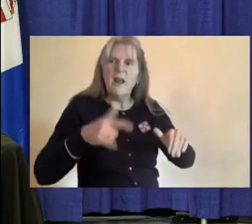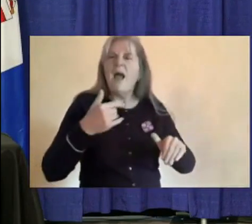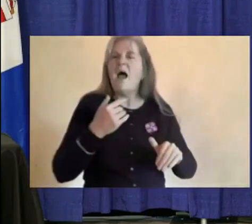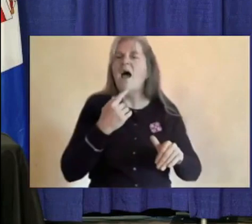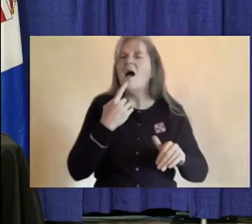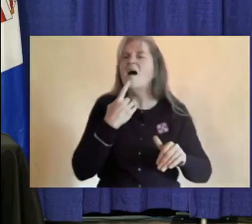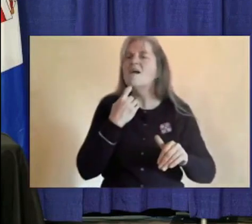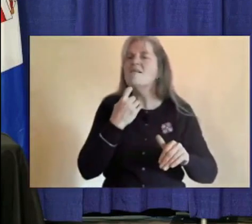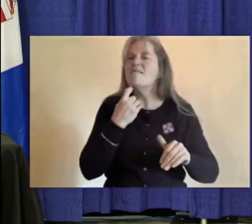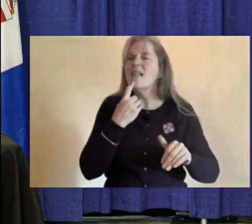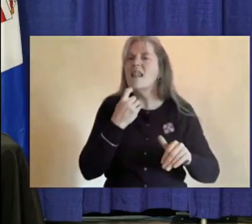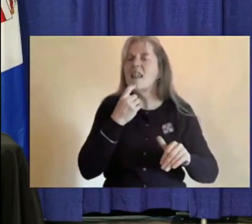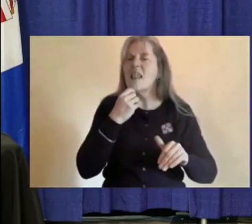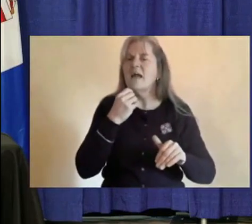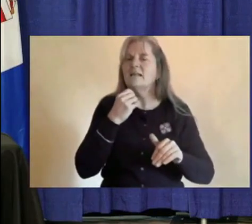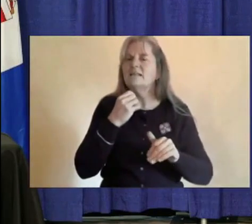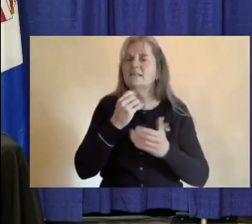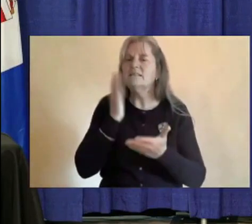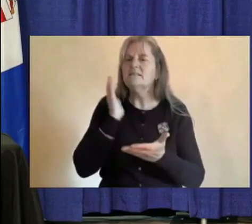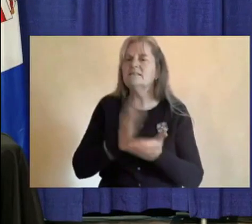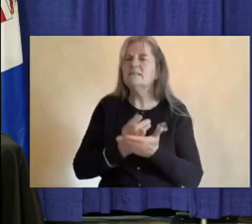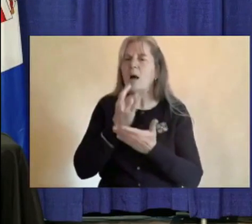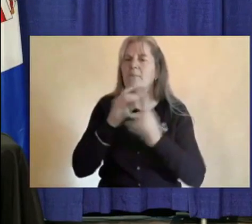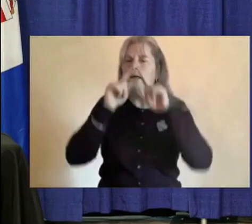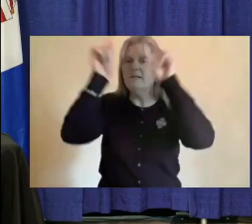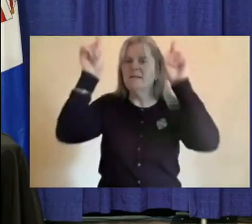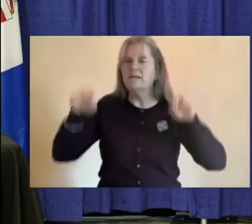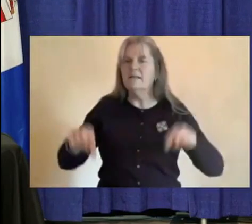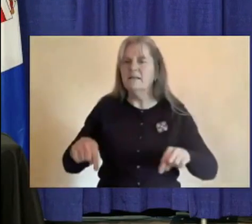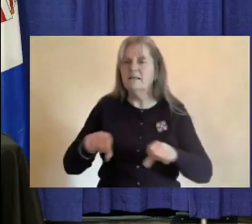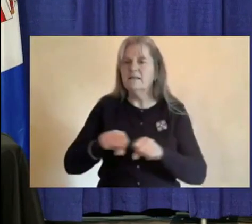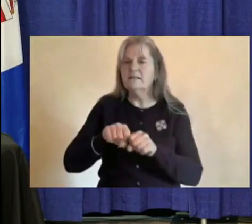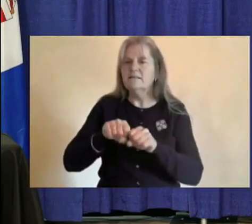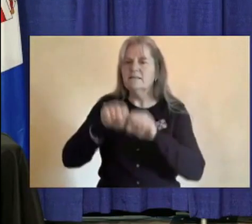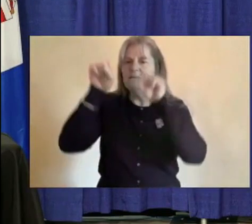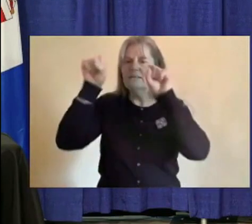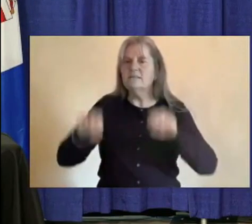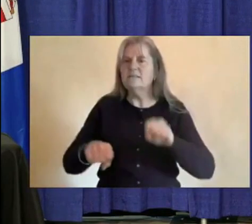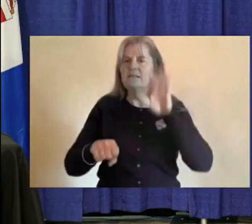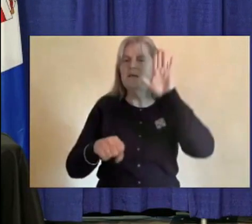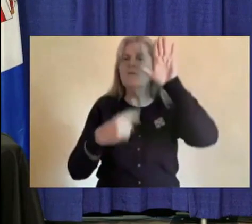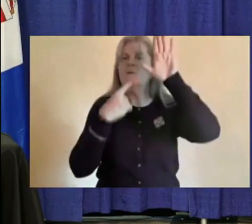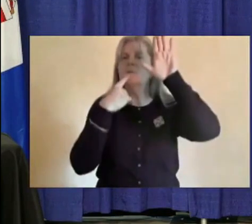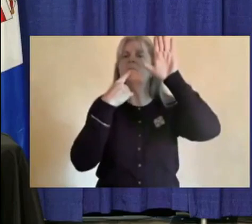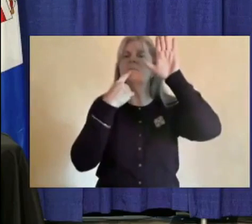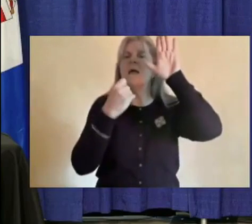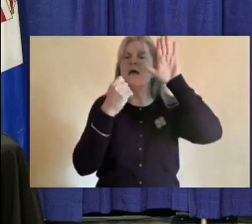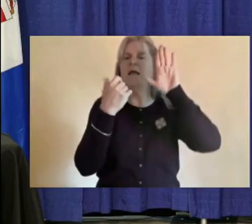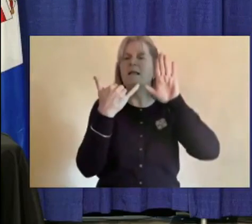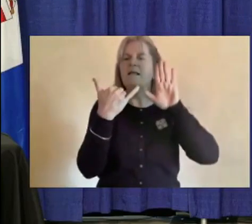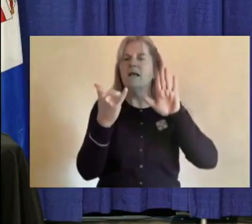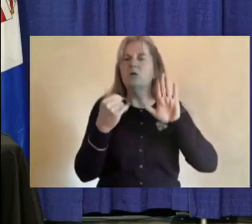a poster that we've developed with the red, yellow, and green lights.